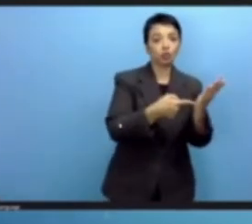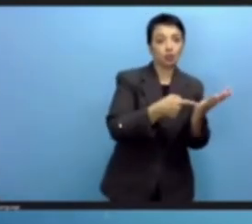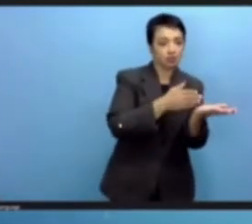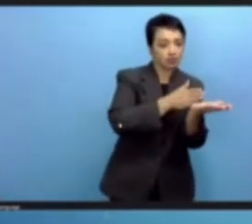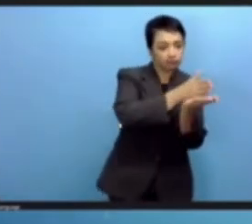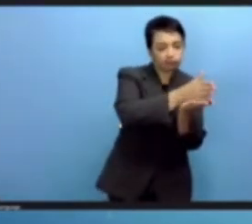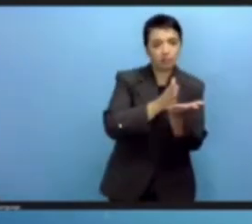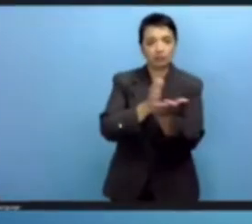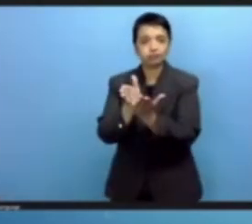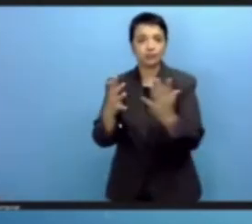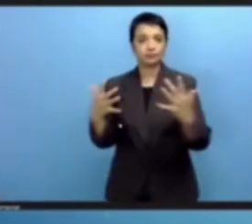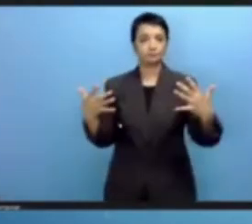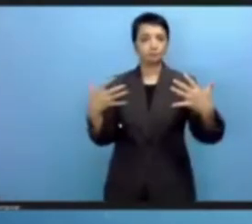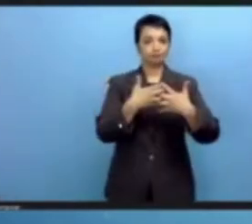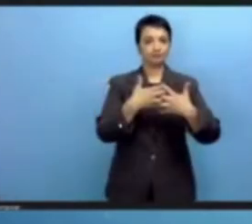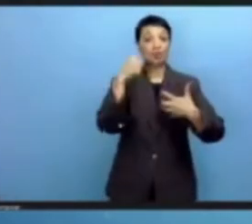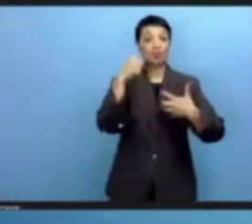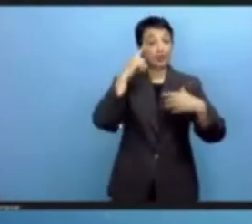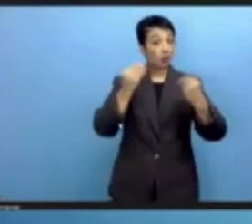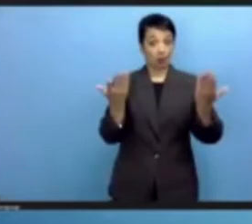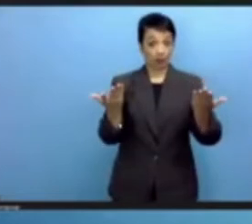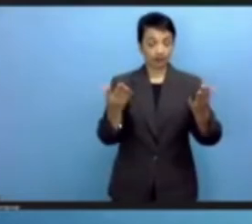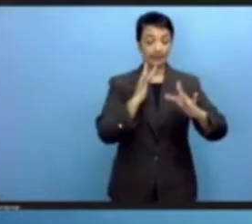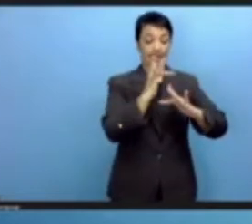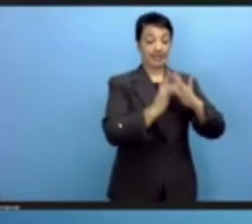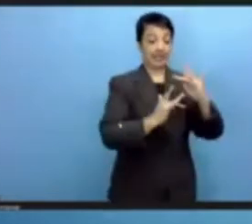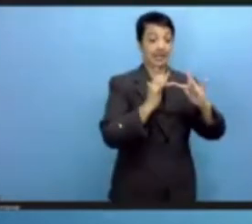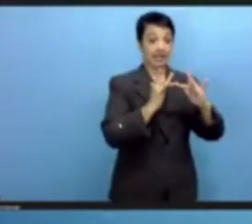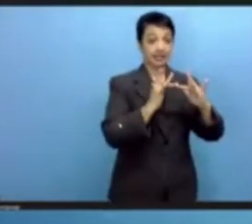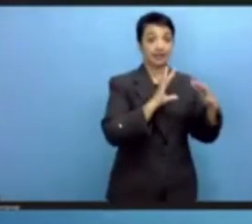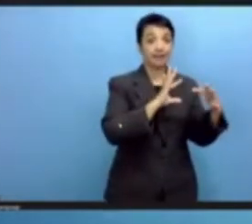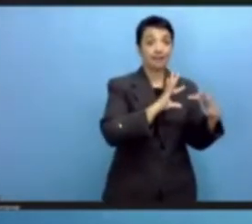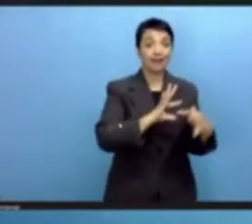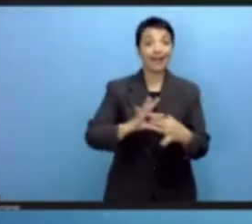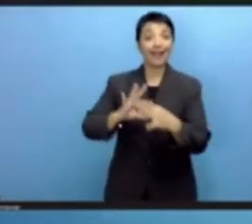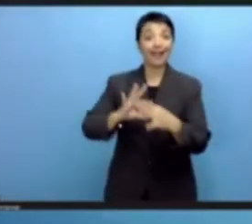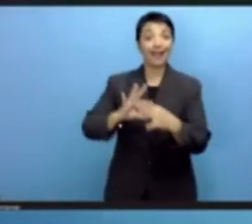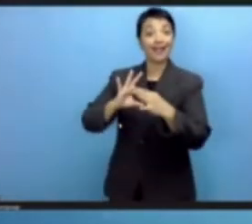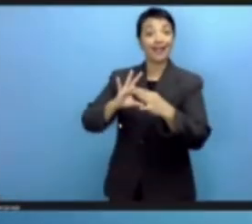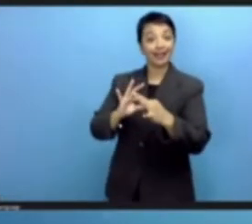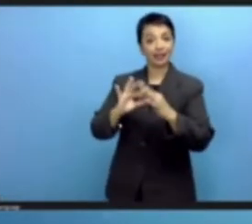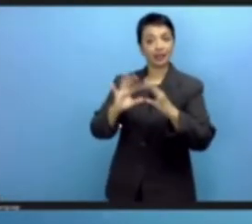the Internet itself, but the digital world writ large.